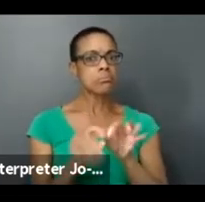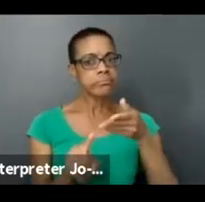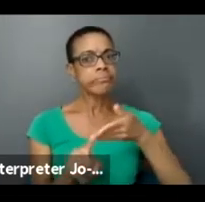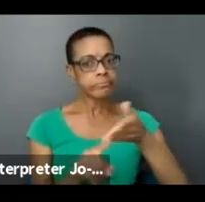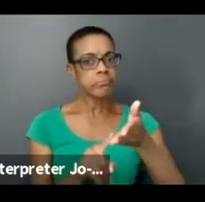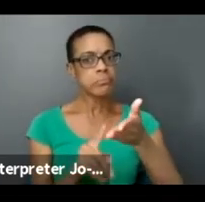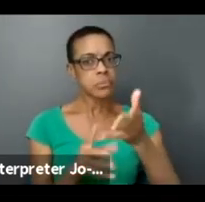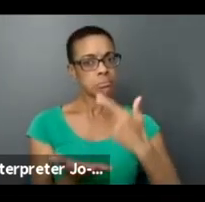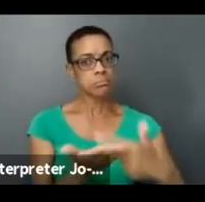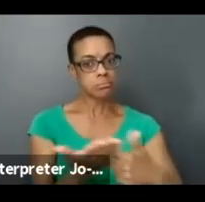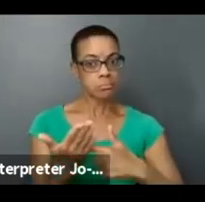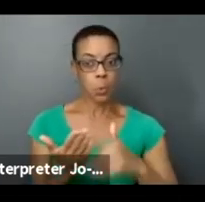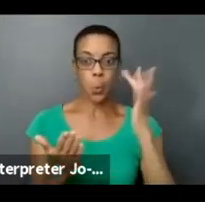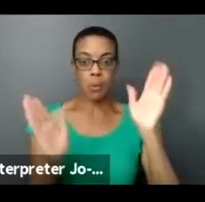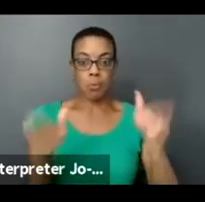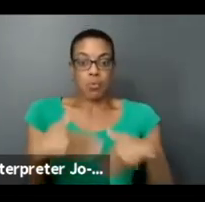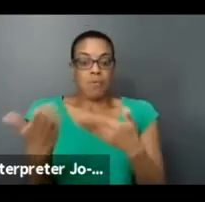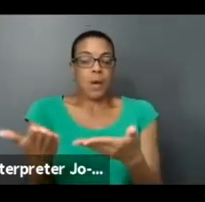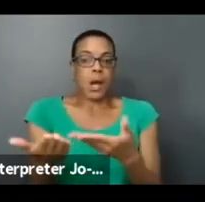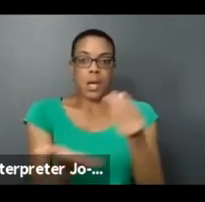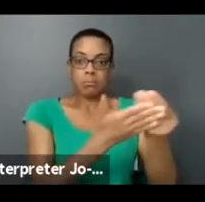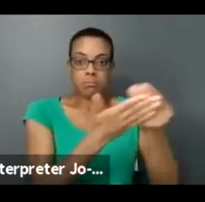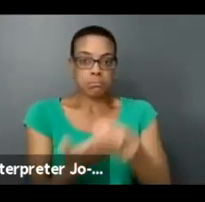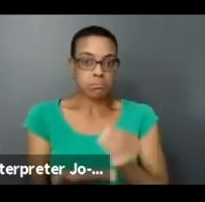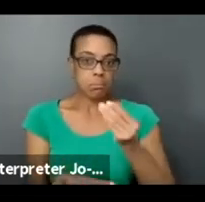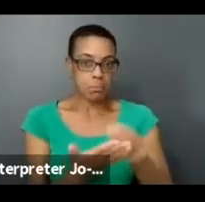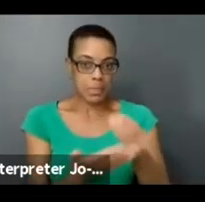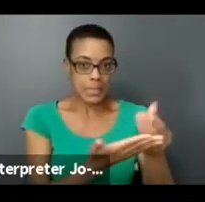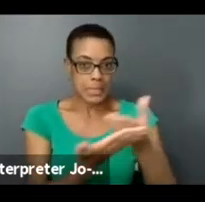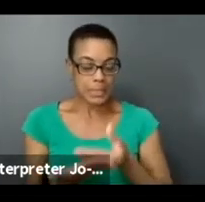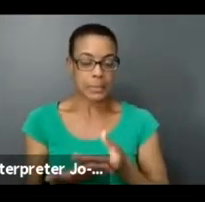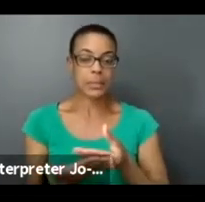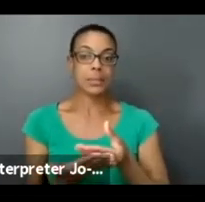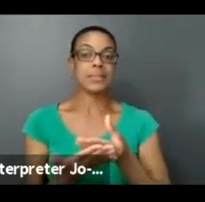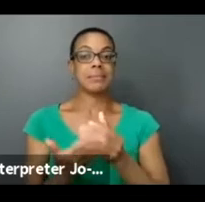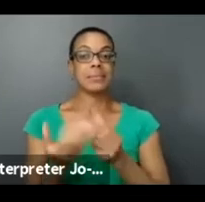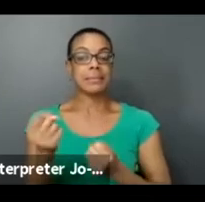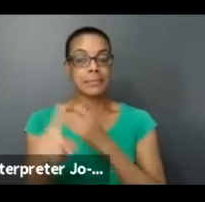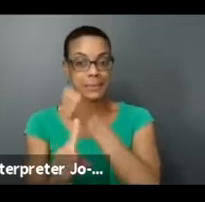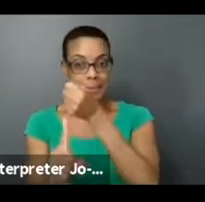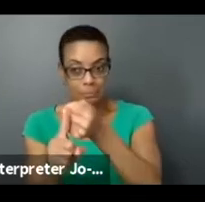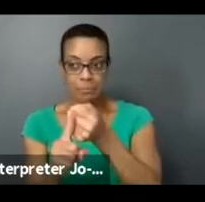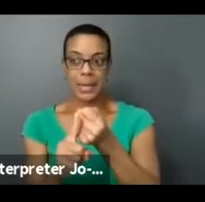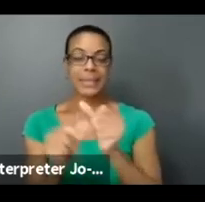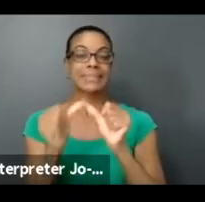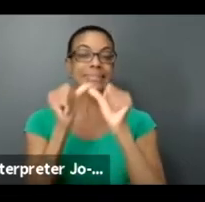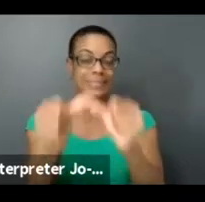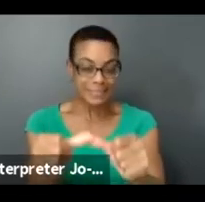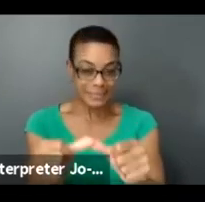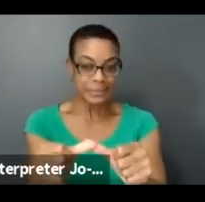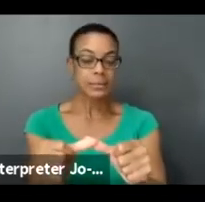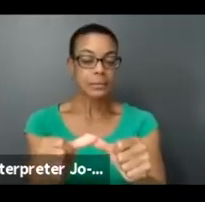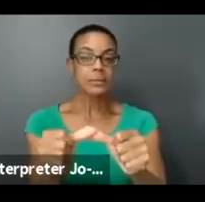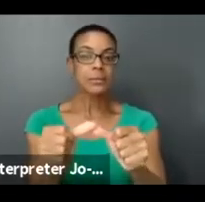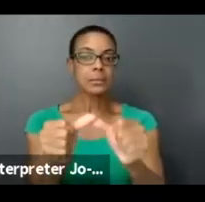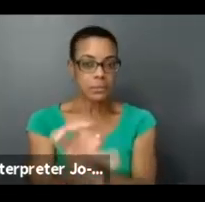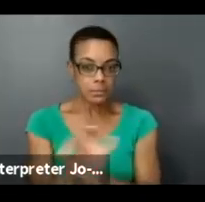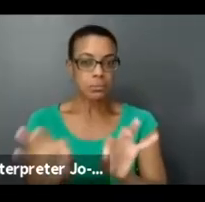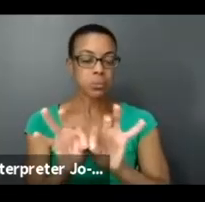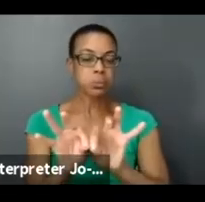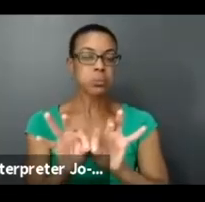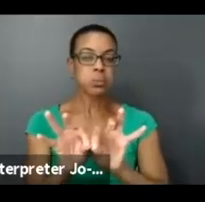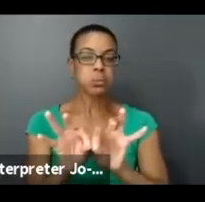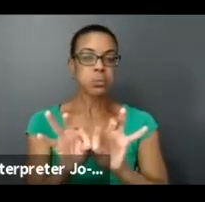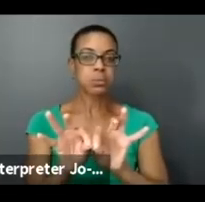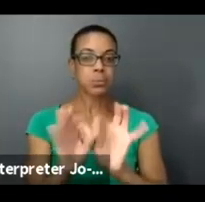operating funding. Impact and sustainability in particular. So how could we make sure that this